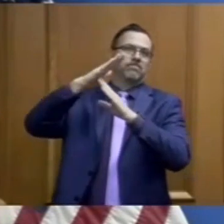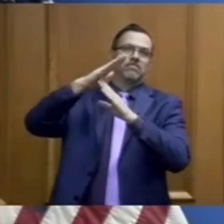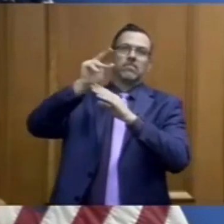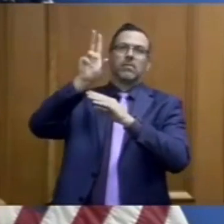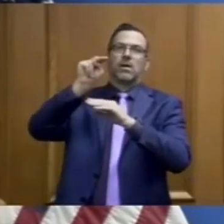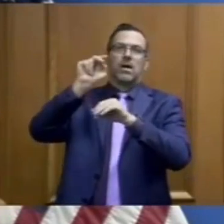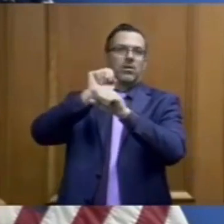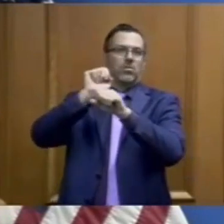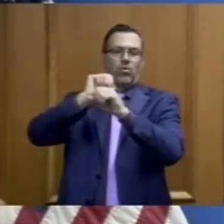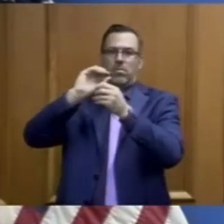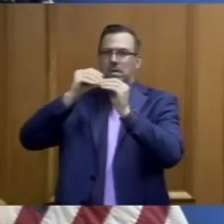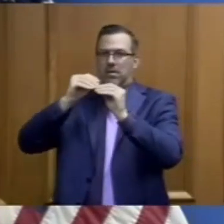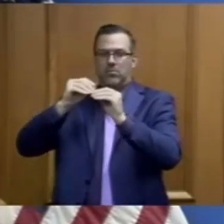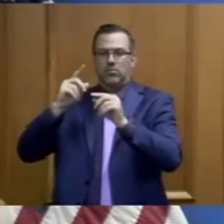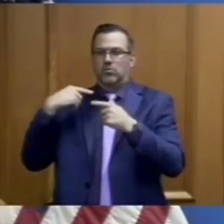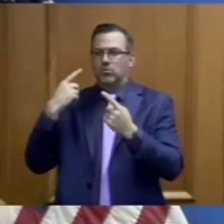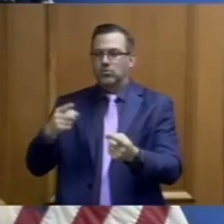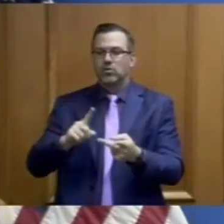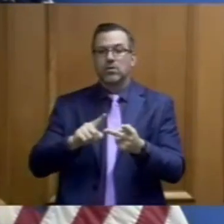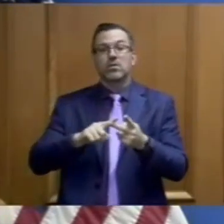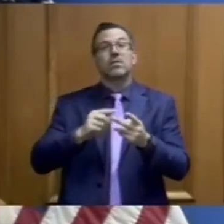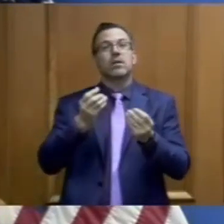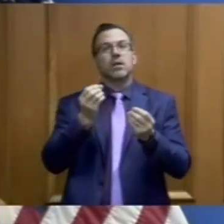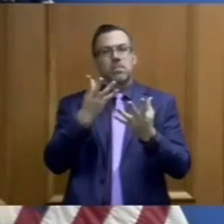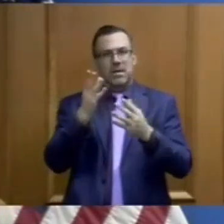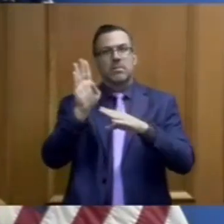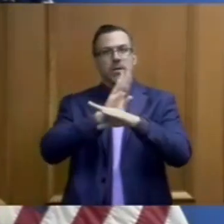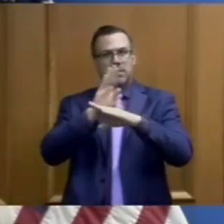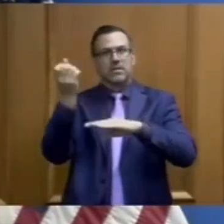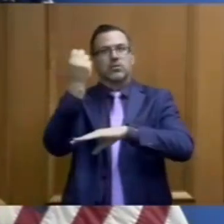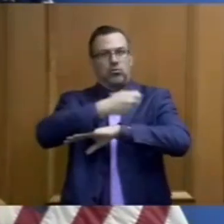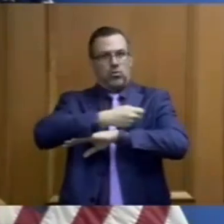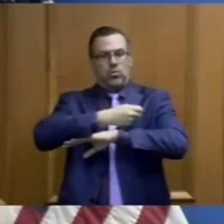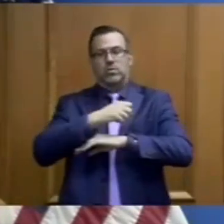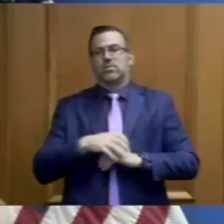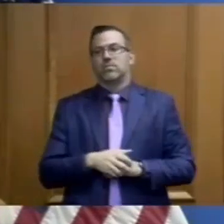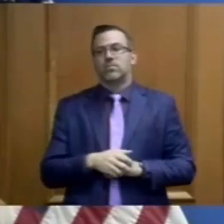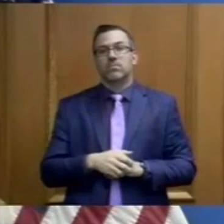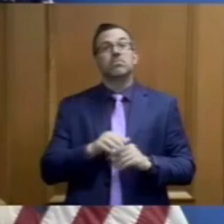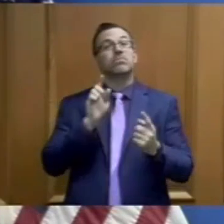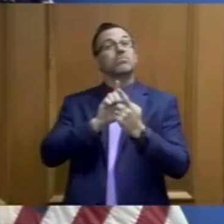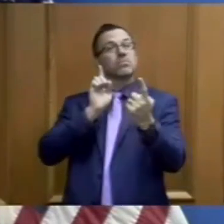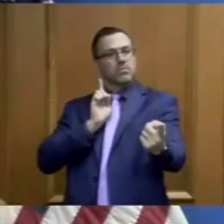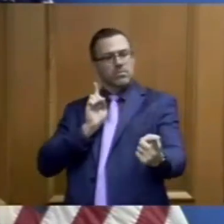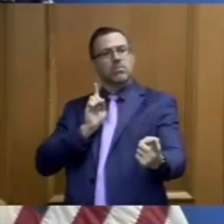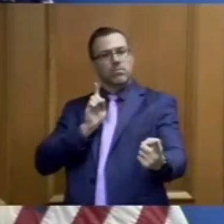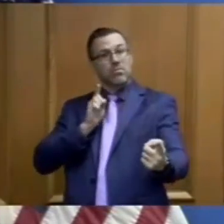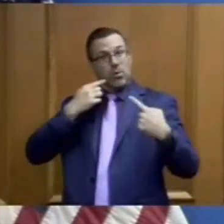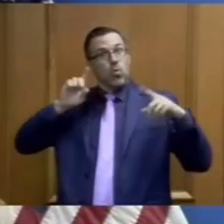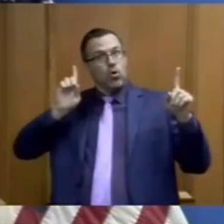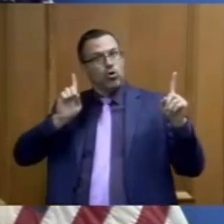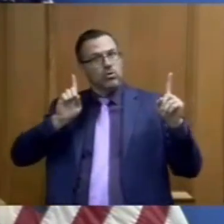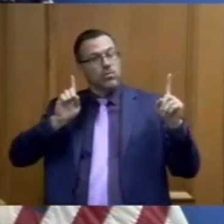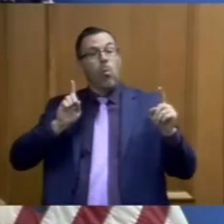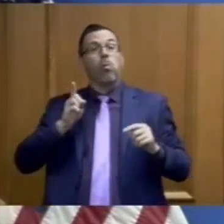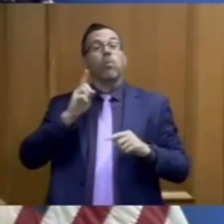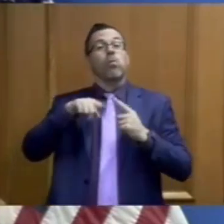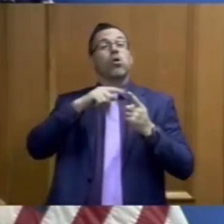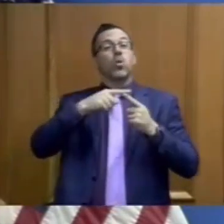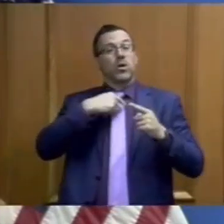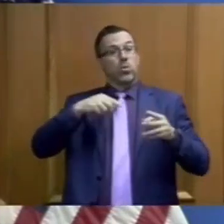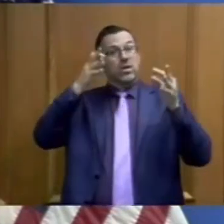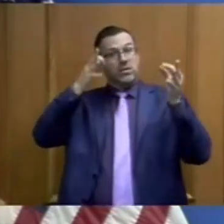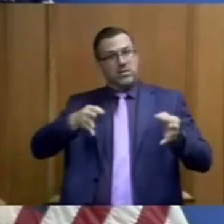closed. Social distancing works and as we open up our economy it will be more important than ever that we